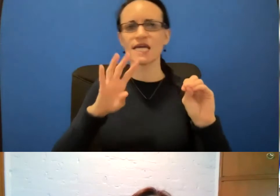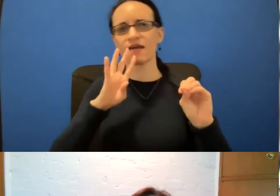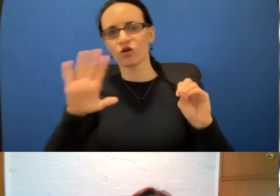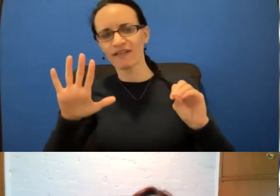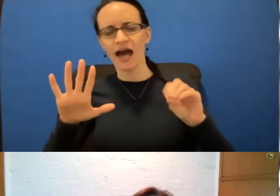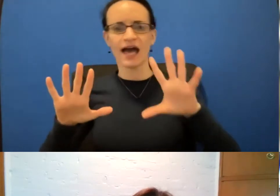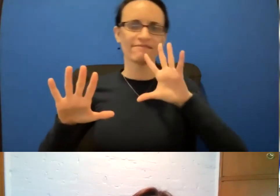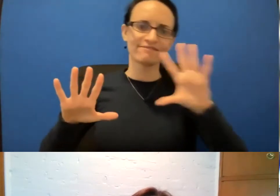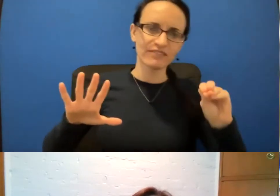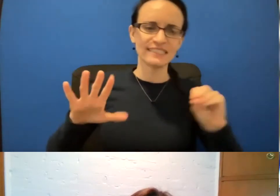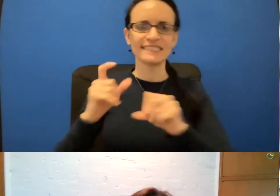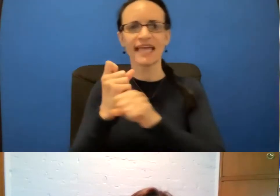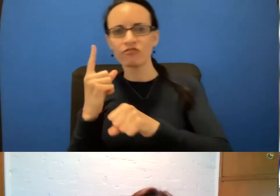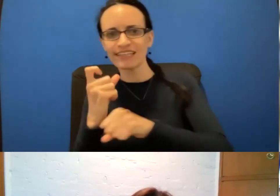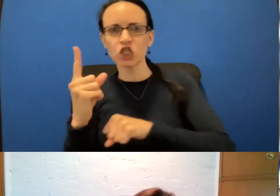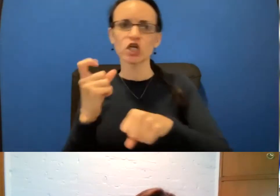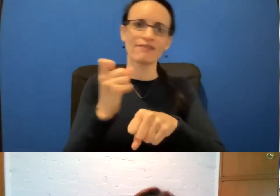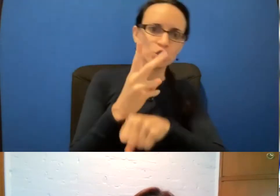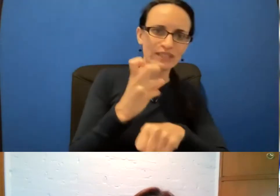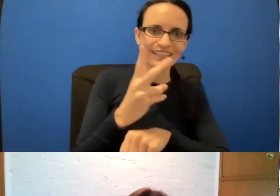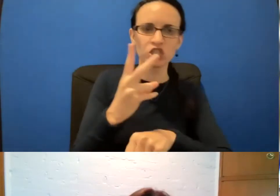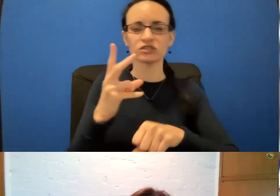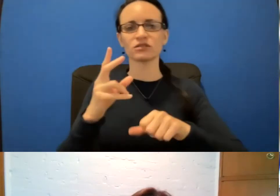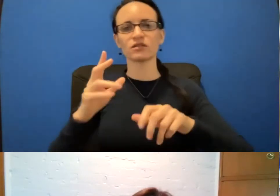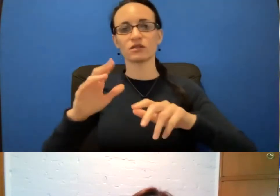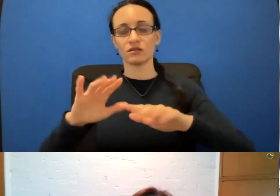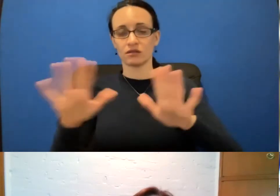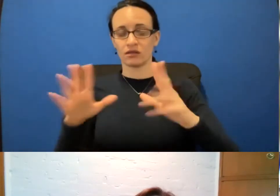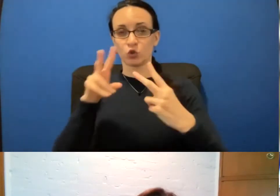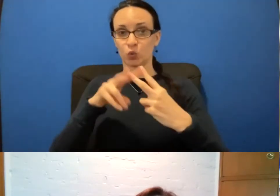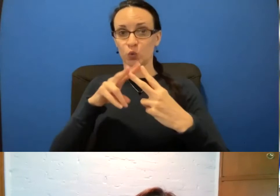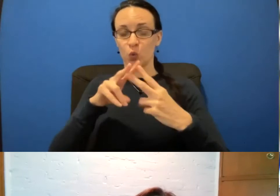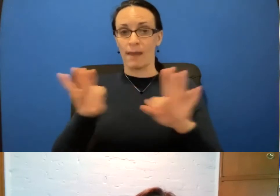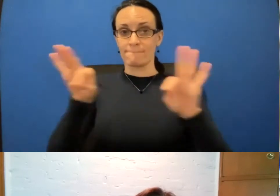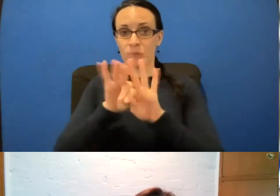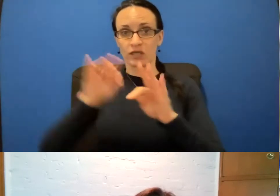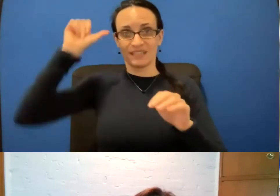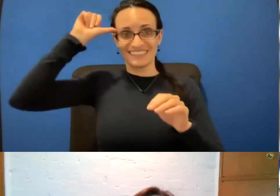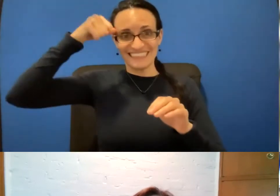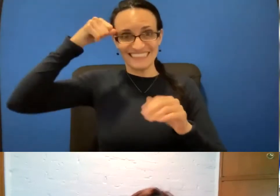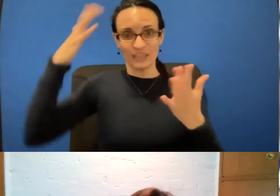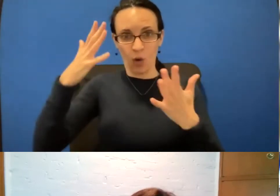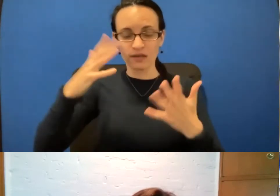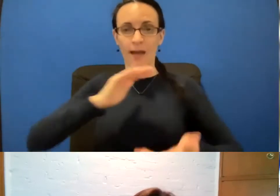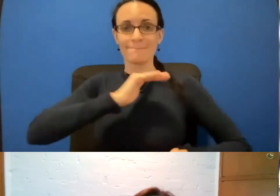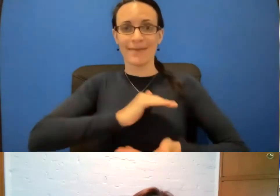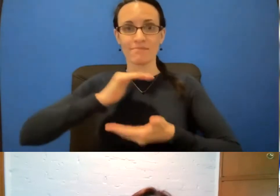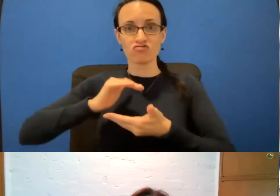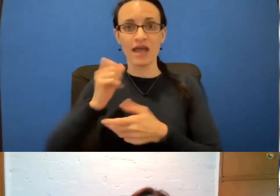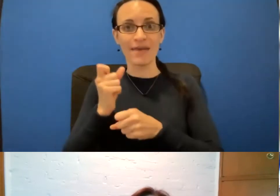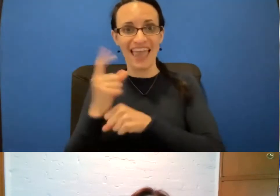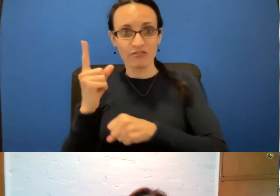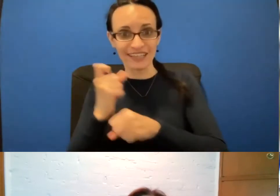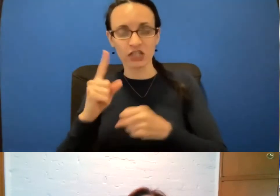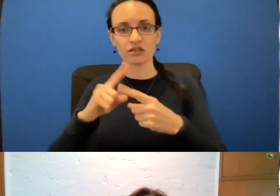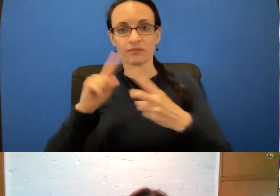other year. But if there's one message that you need or two messages you need to take, it's get your mammogram every year and get risk based screening. If